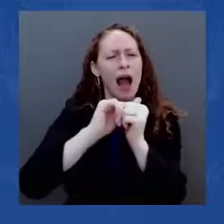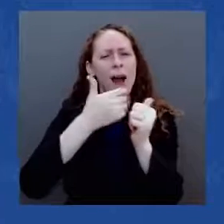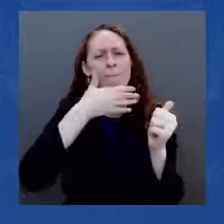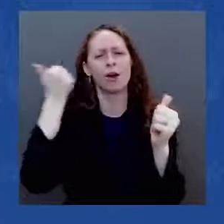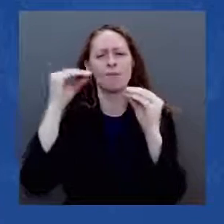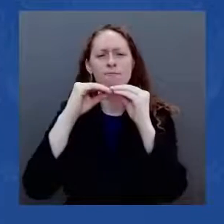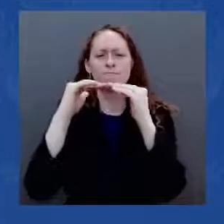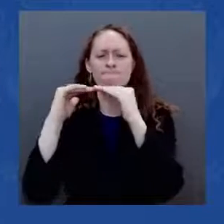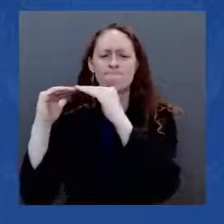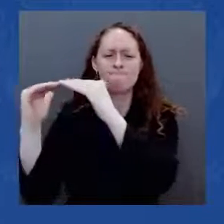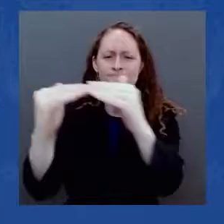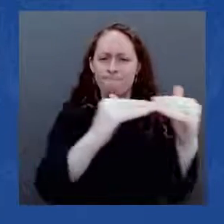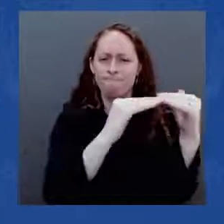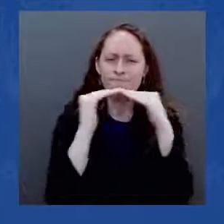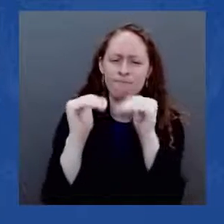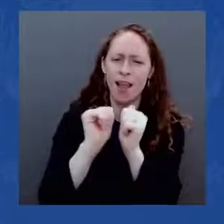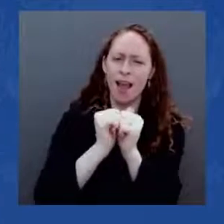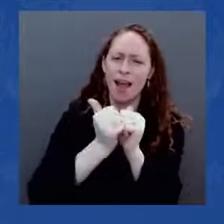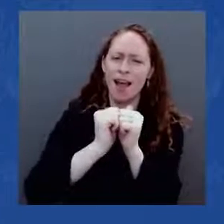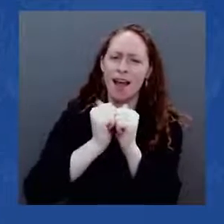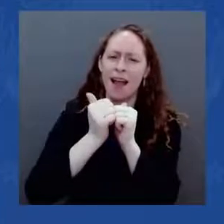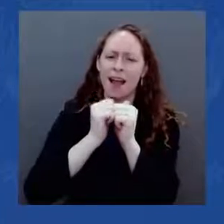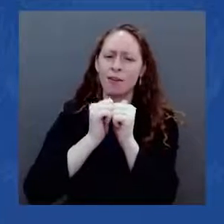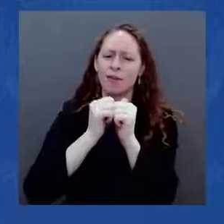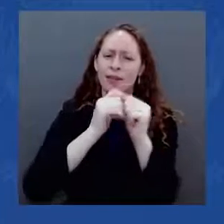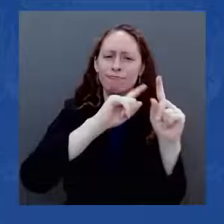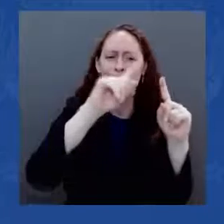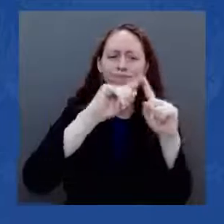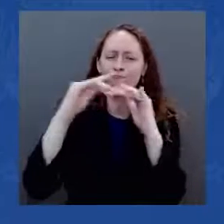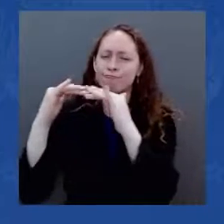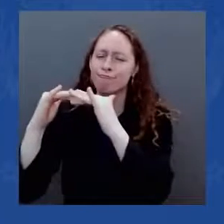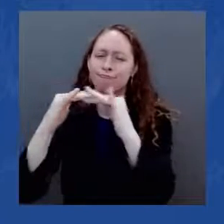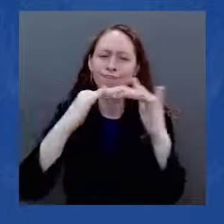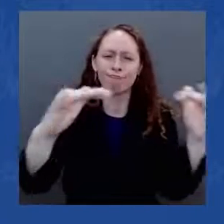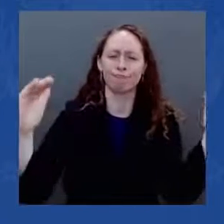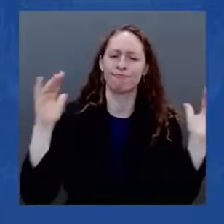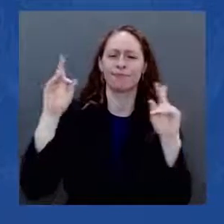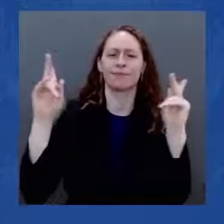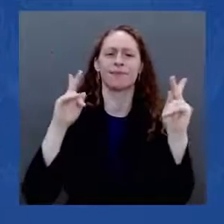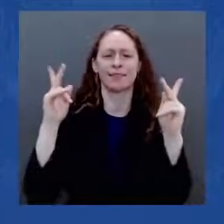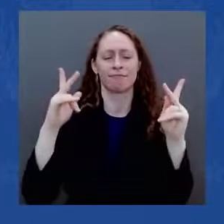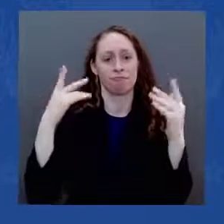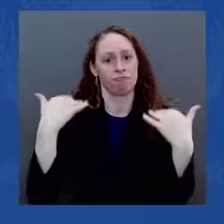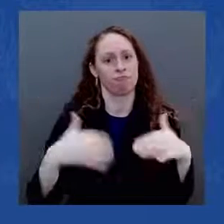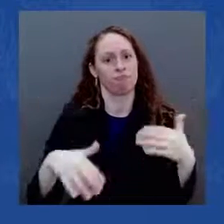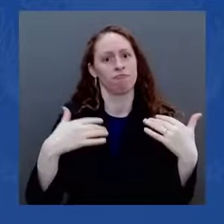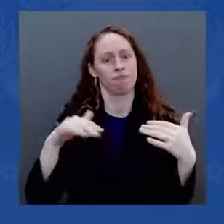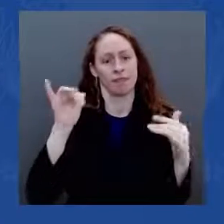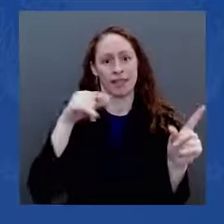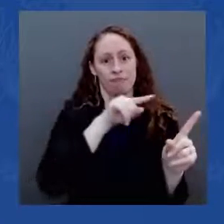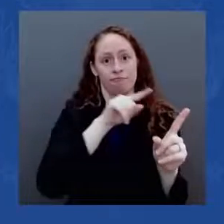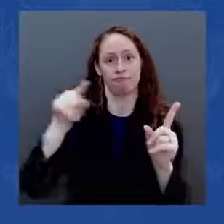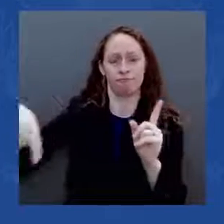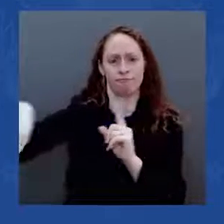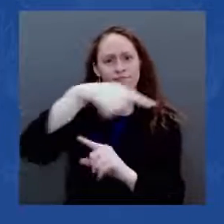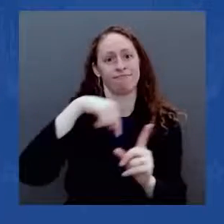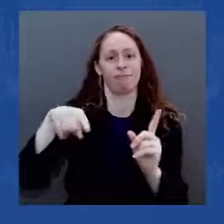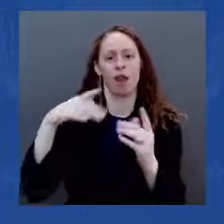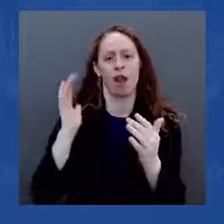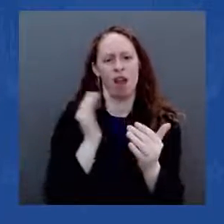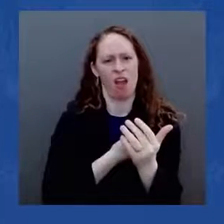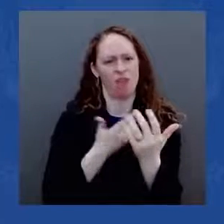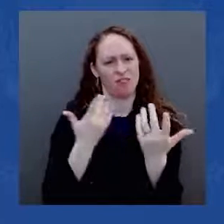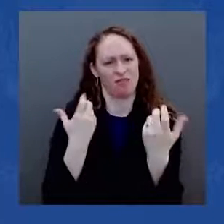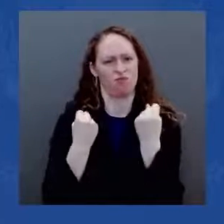nation's greatest strength. That is what building a better America looks like. Mr. President, your team